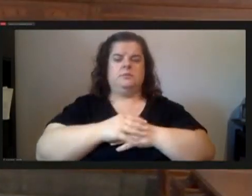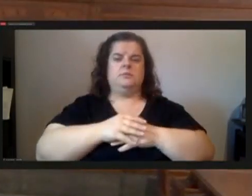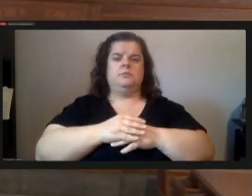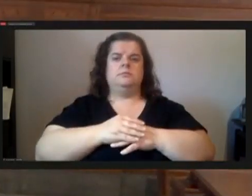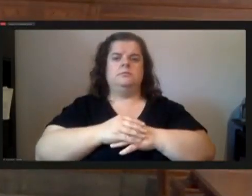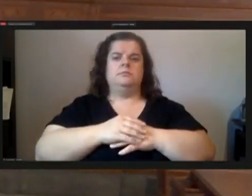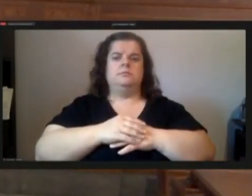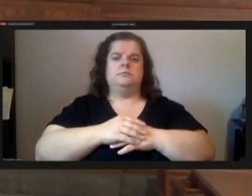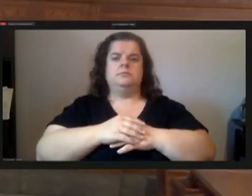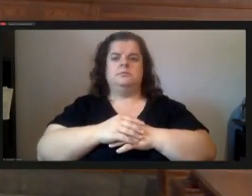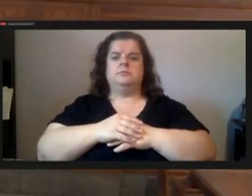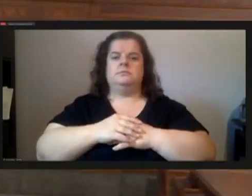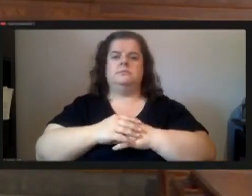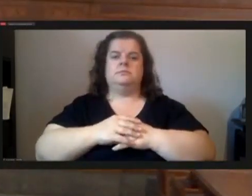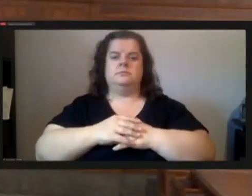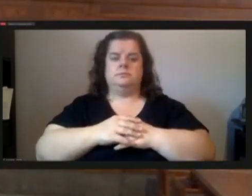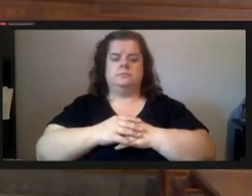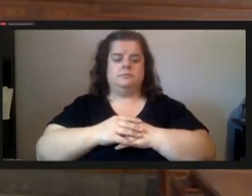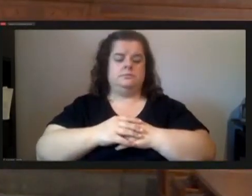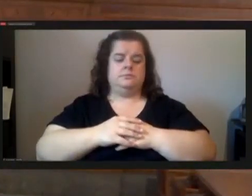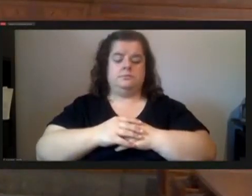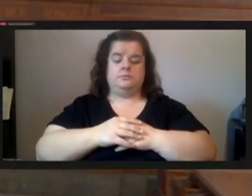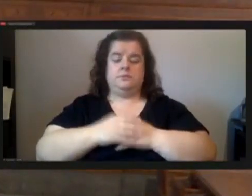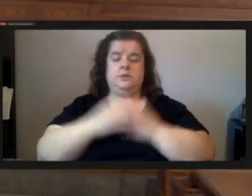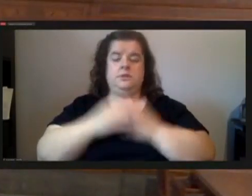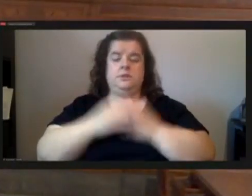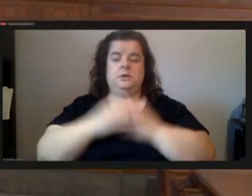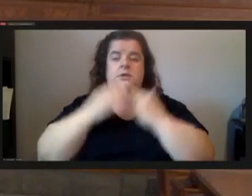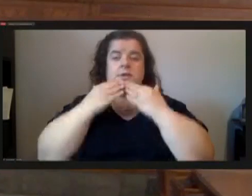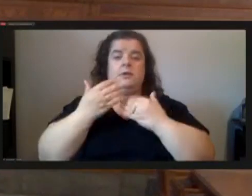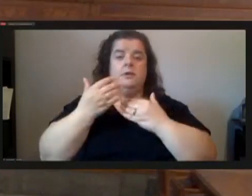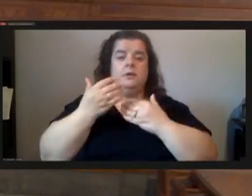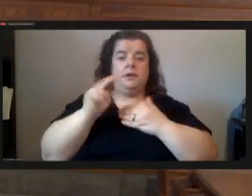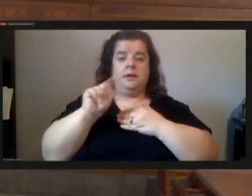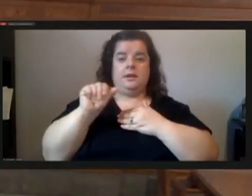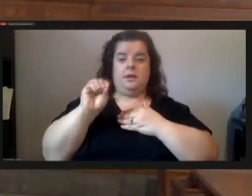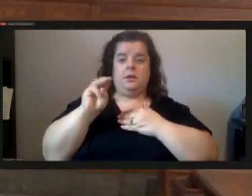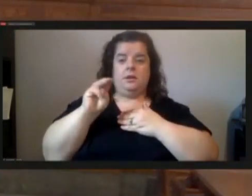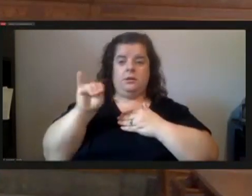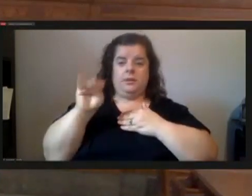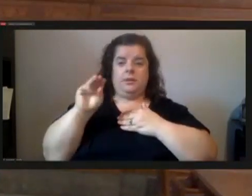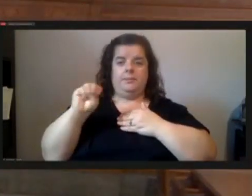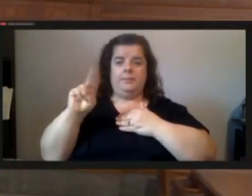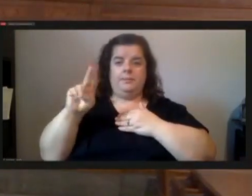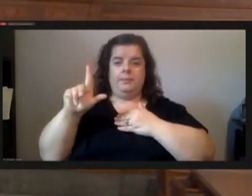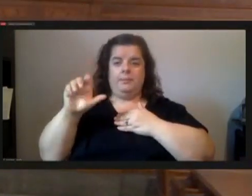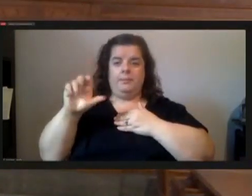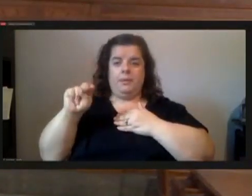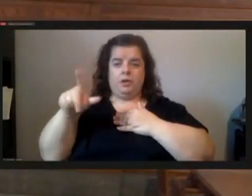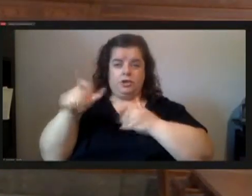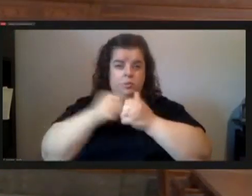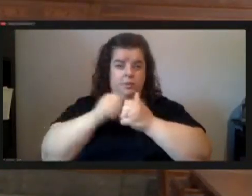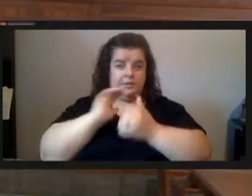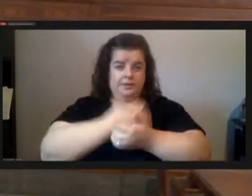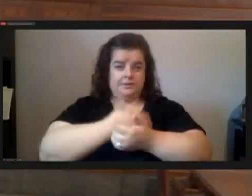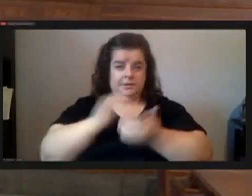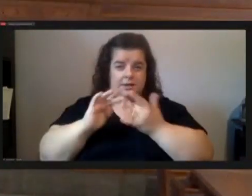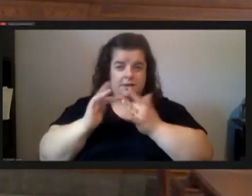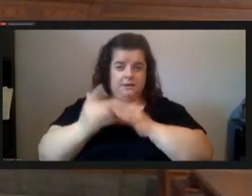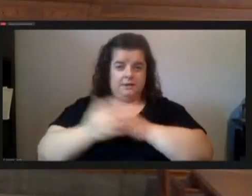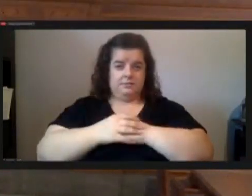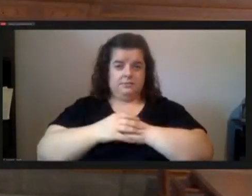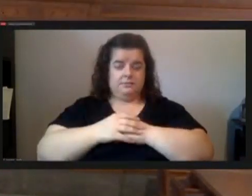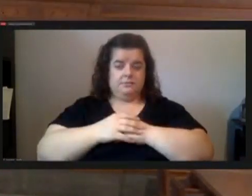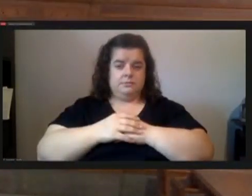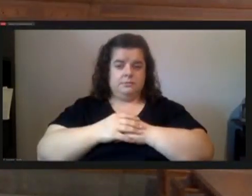our next register speaker is naomi mullen i do not see with us our